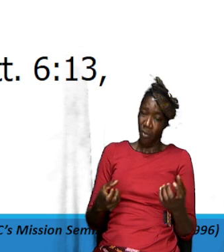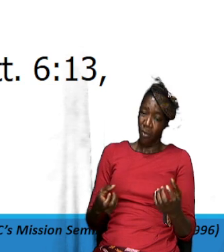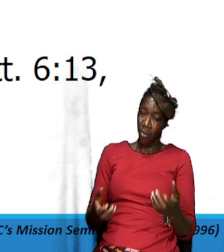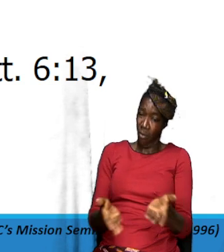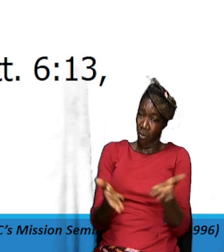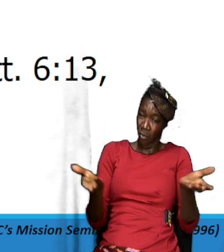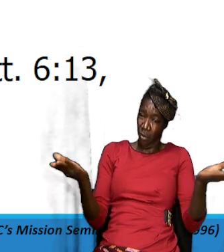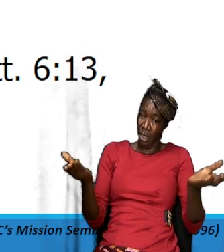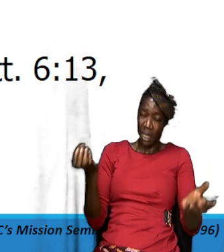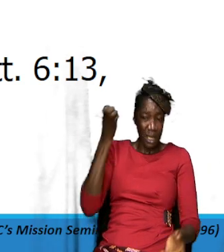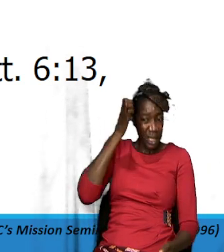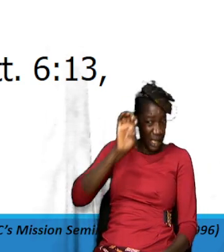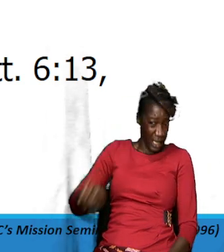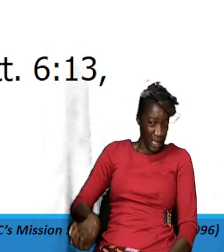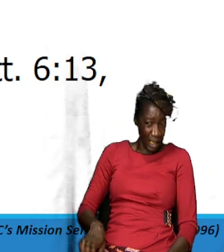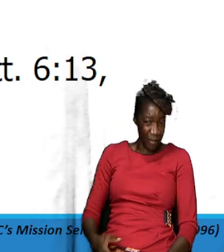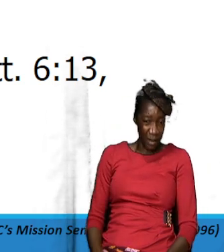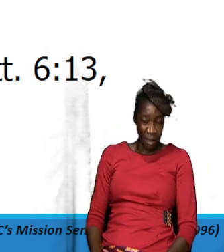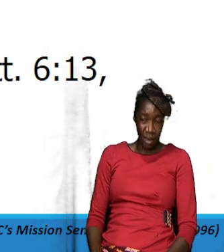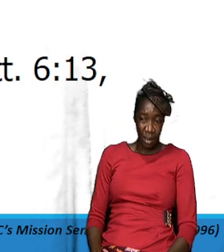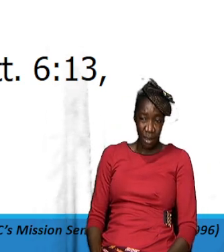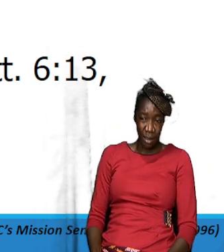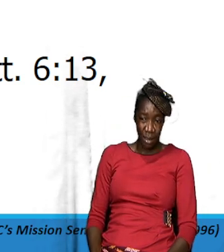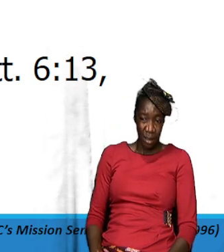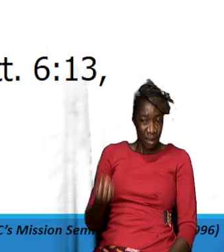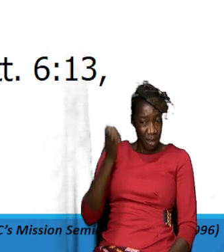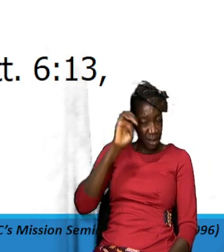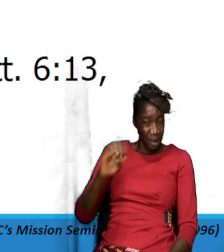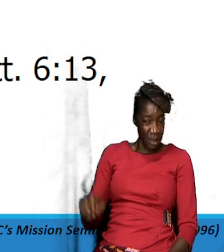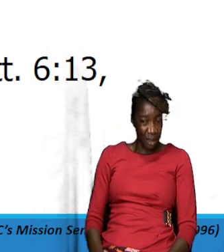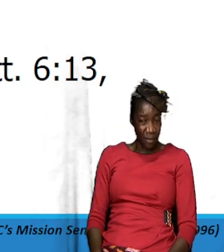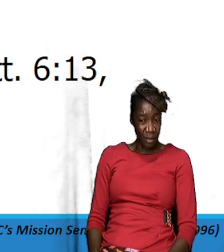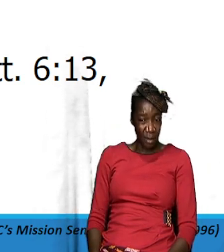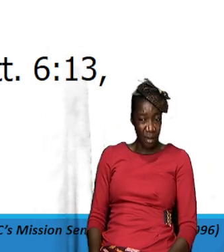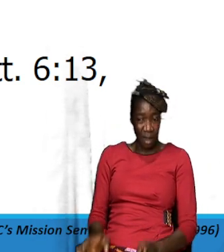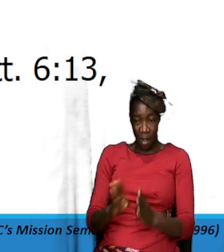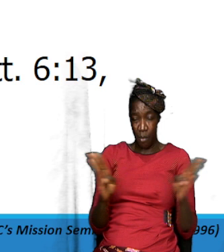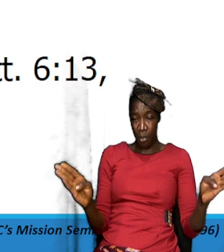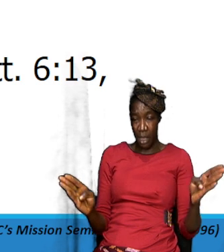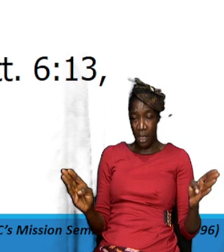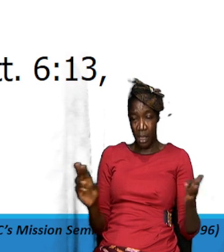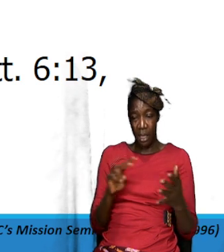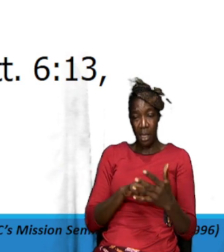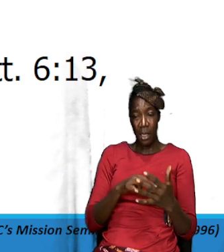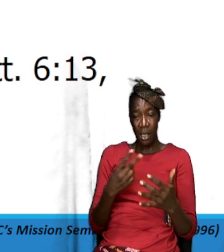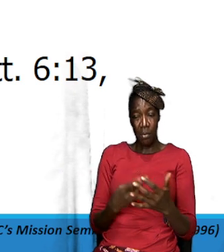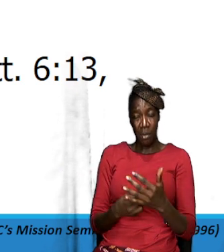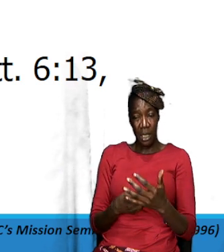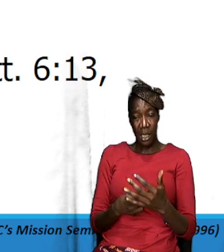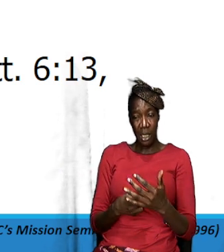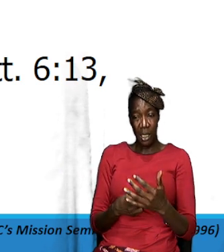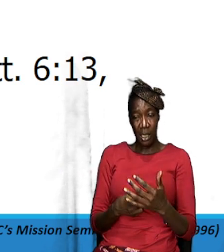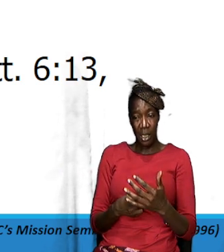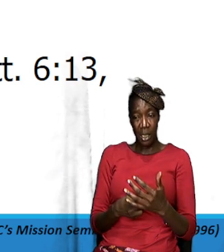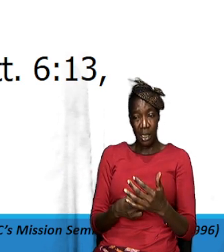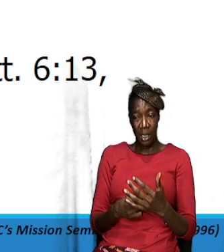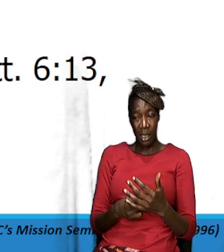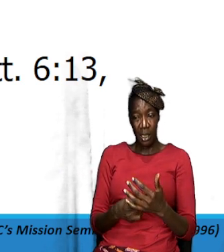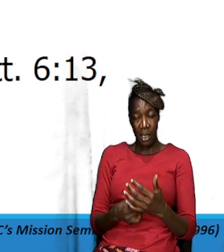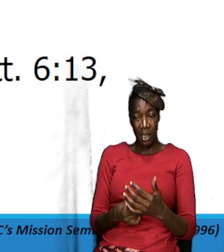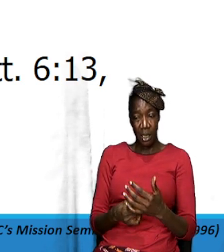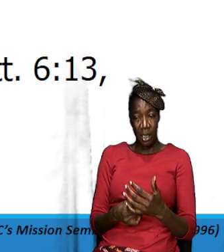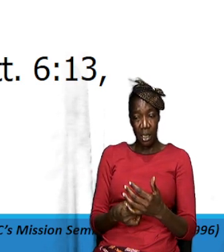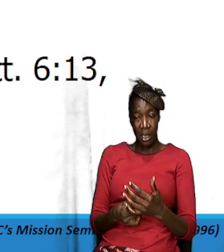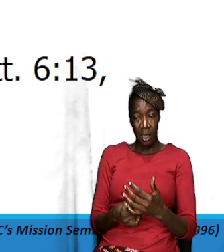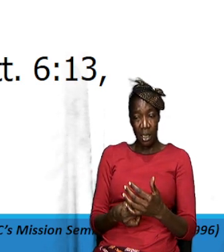well evil is every evil is a white term here evil can mean evil deeds you know it